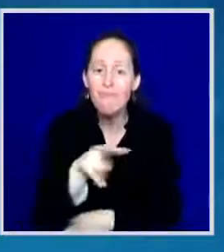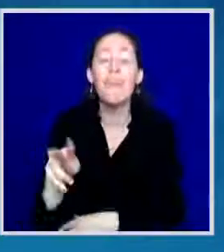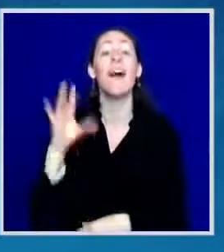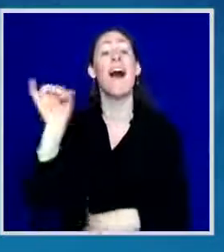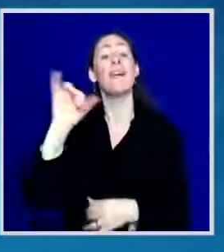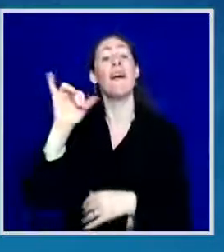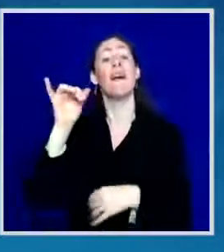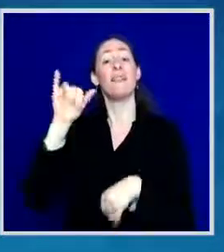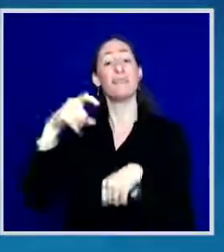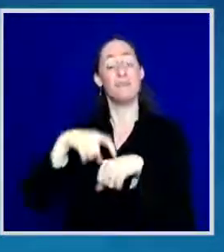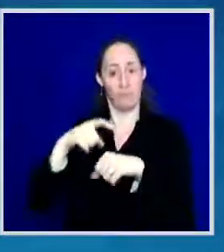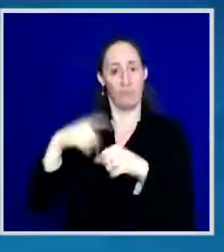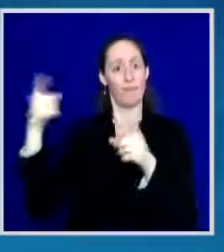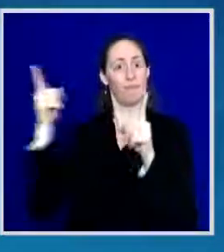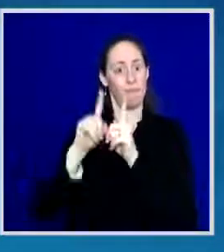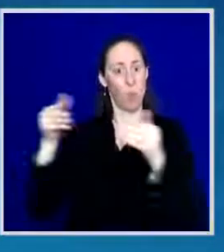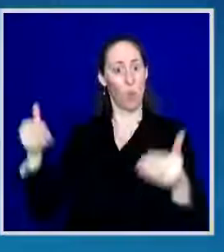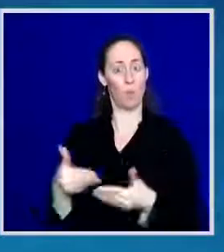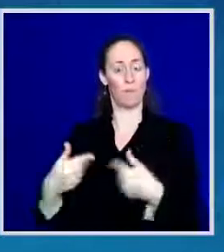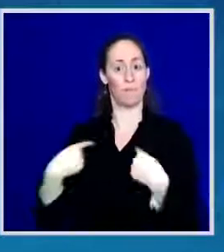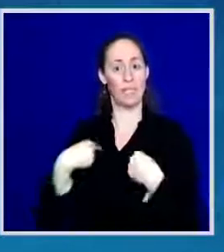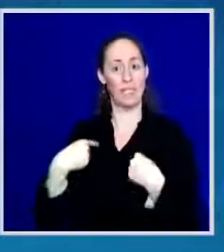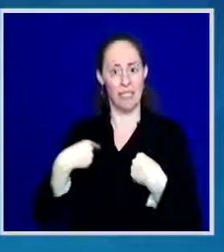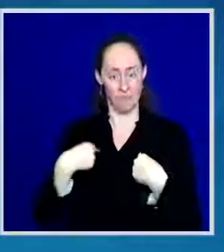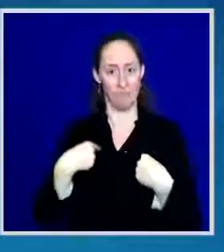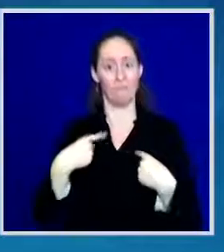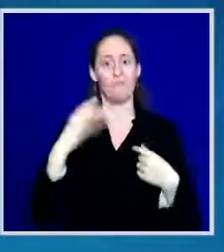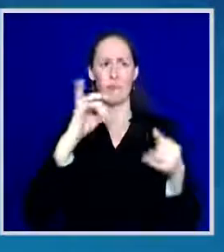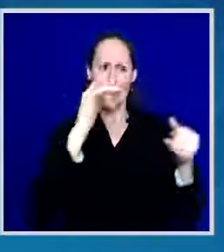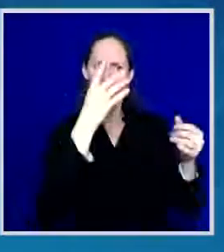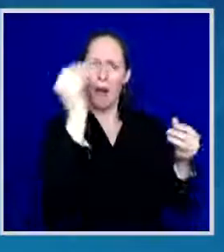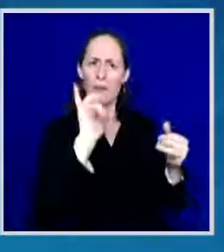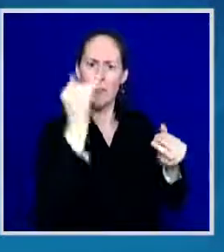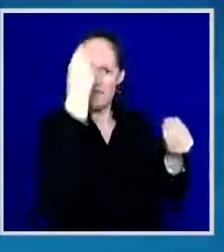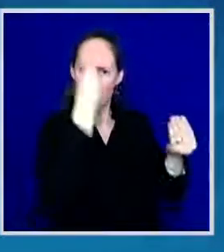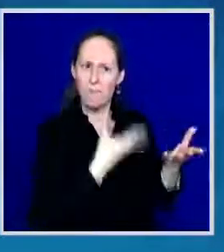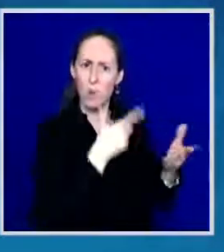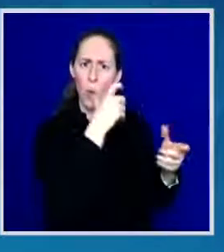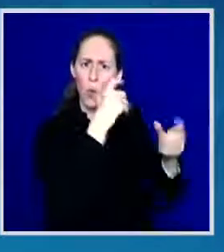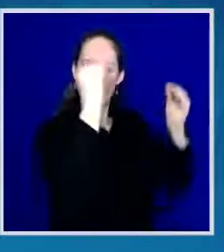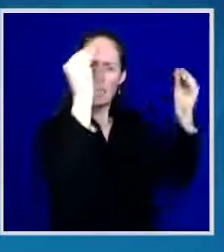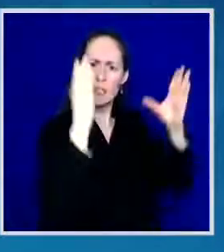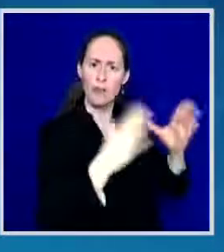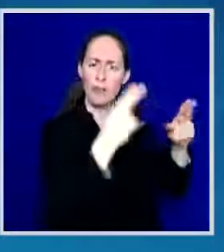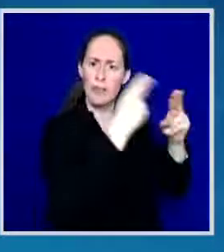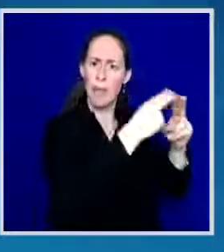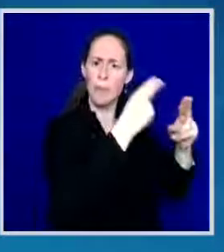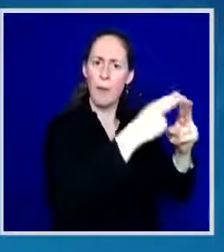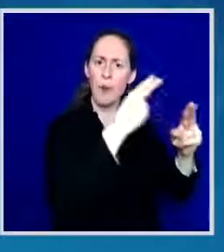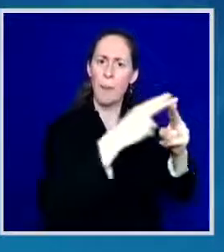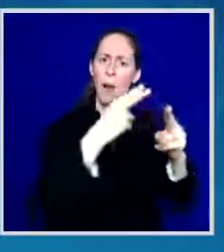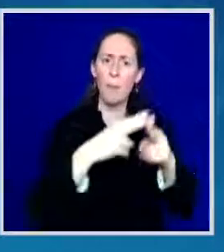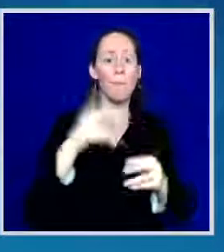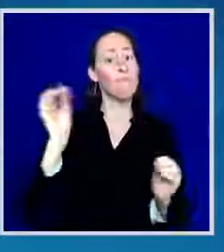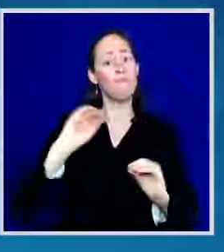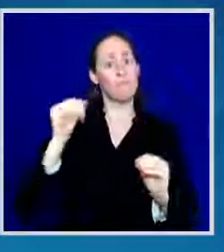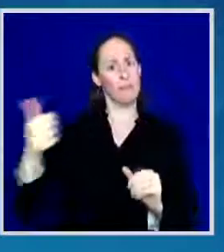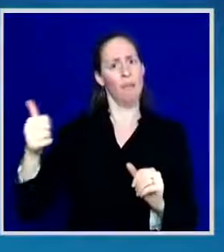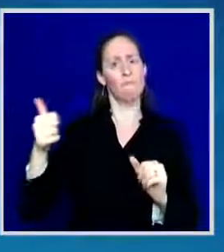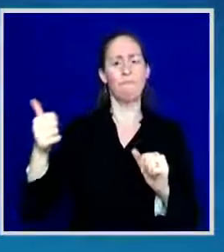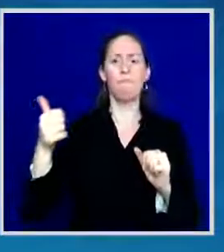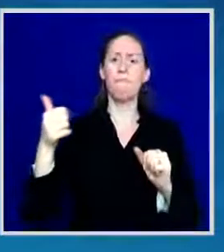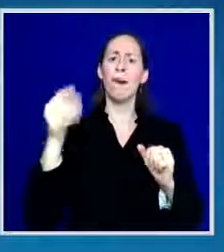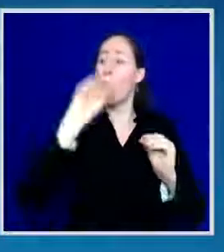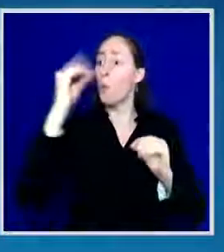everyone in the classroom by name, including her teachers. She's just self-appointed to do this, by the way. It was not the plan. And at one moment,